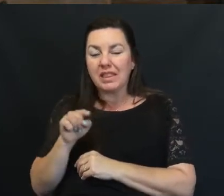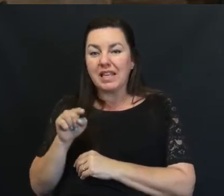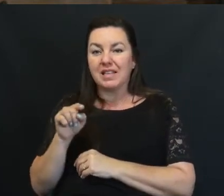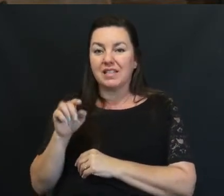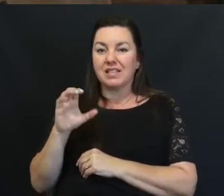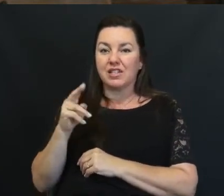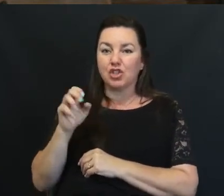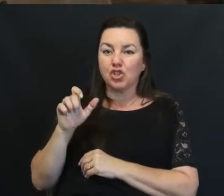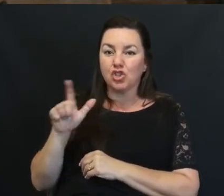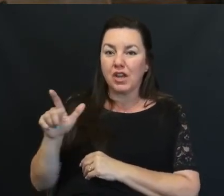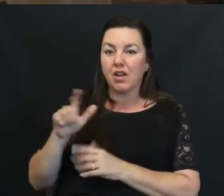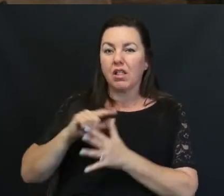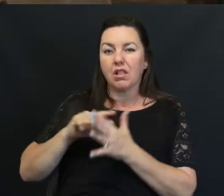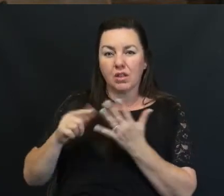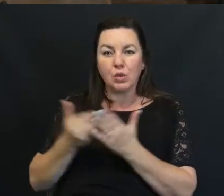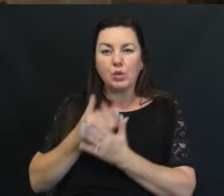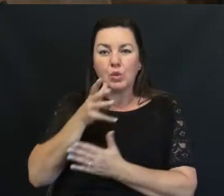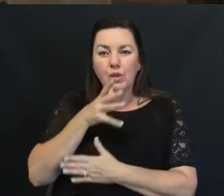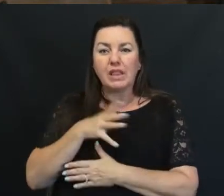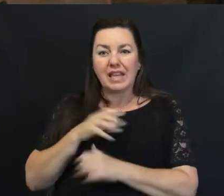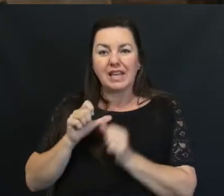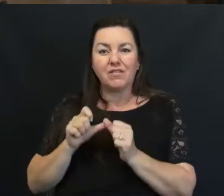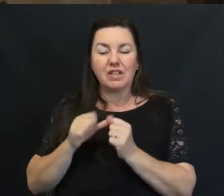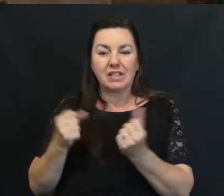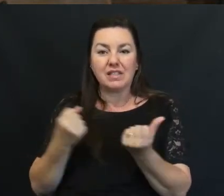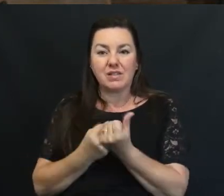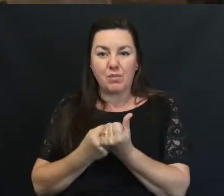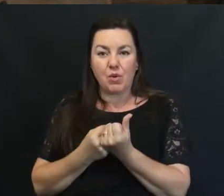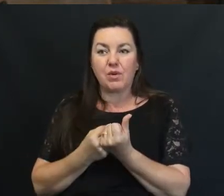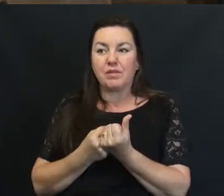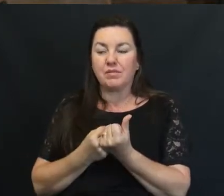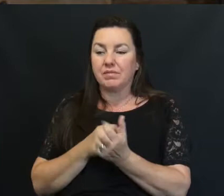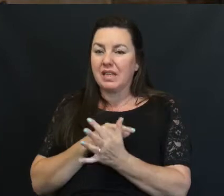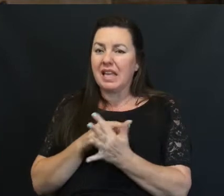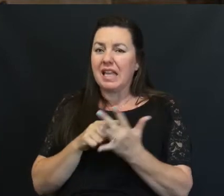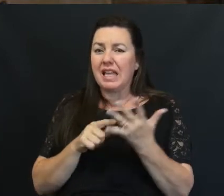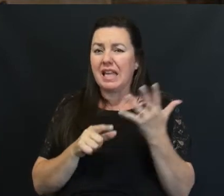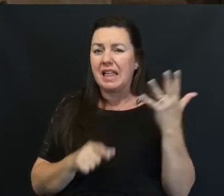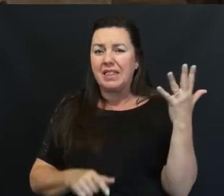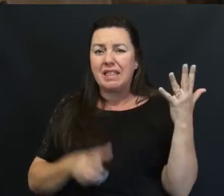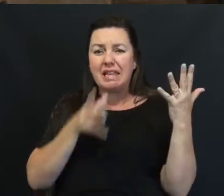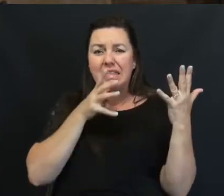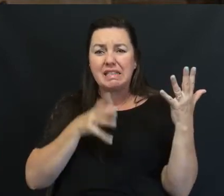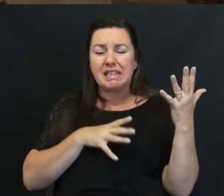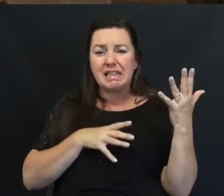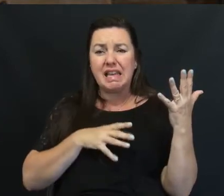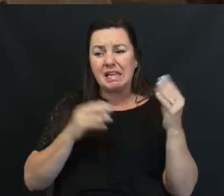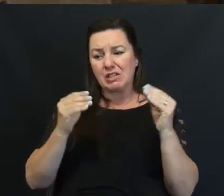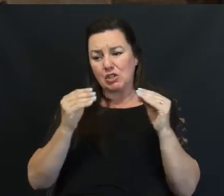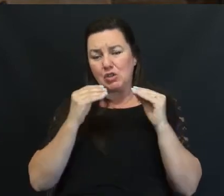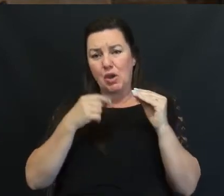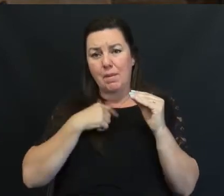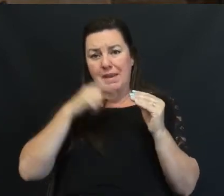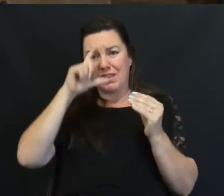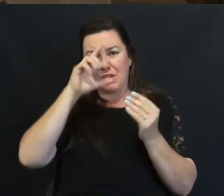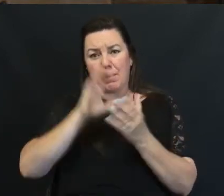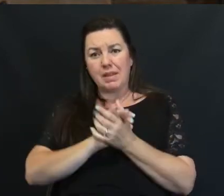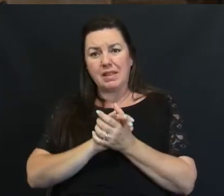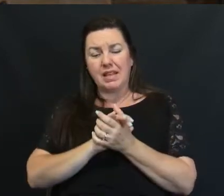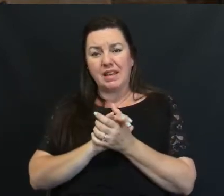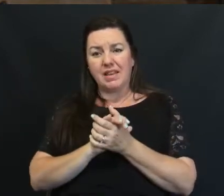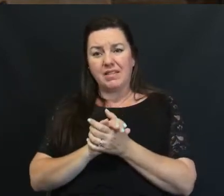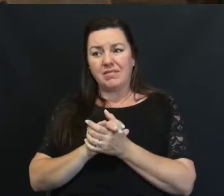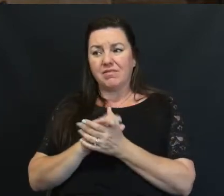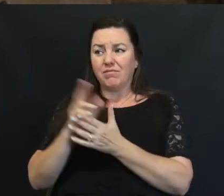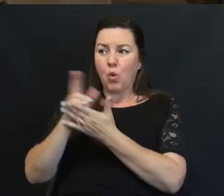The new ladies For your continued support These wonderful ladies Have taught me To believe in The gifts that The Holy